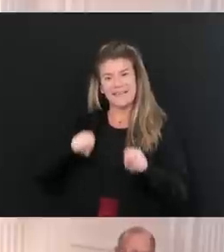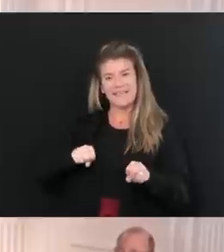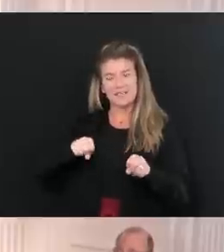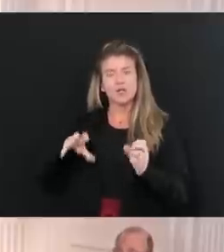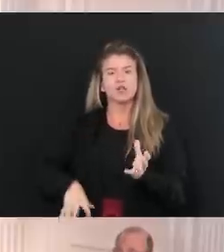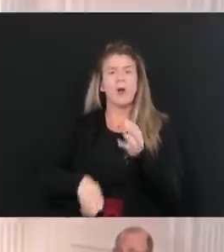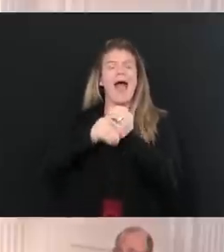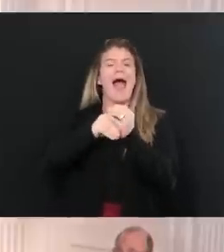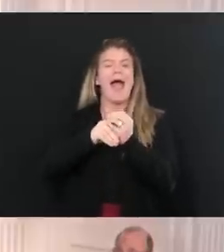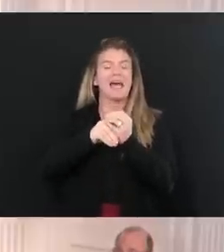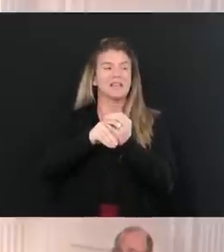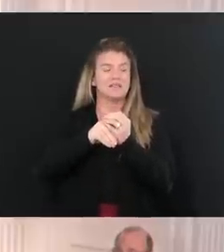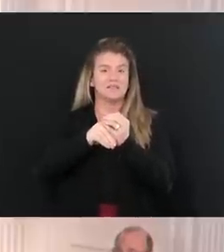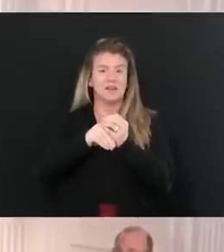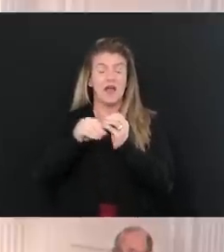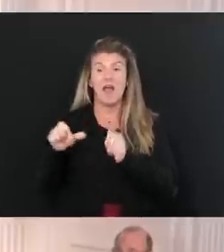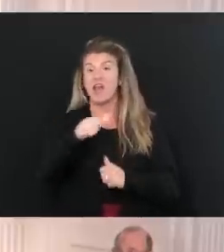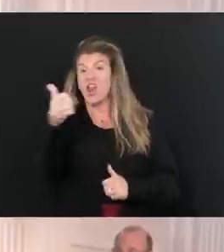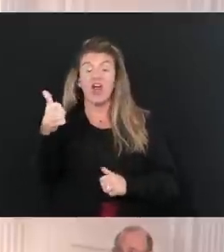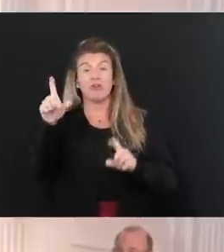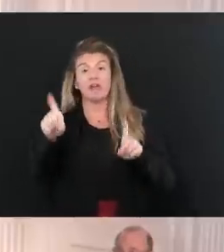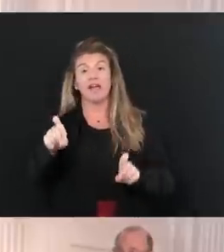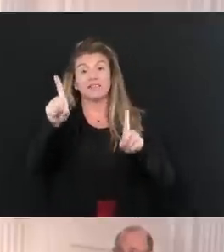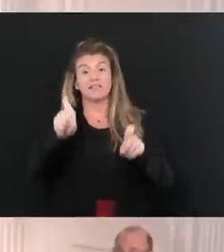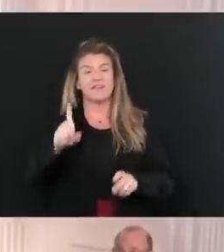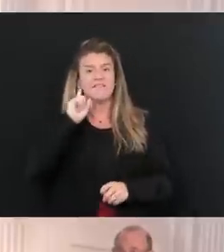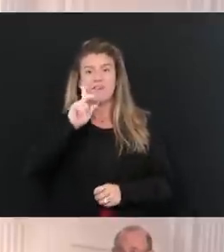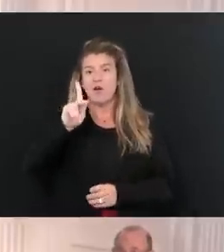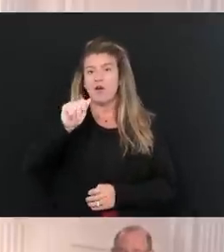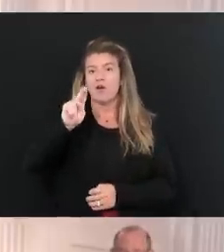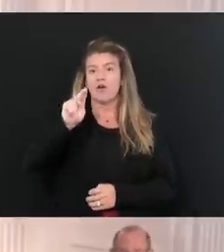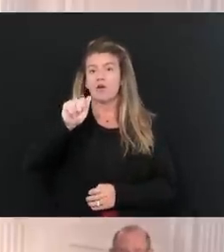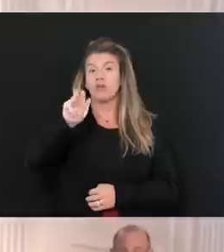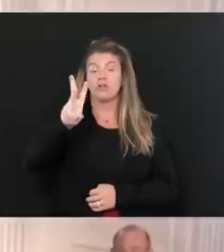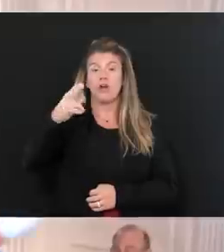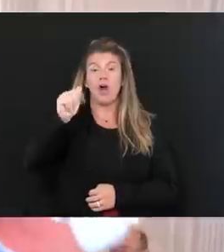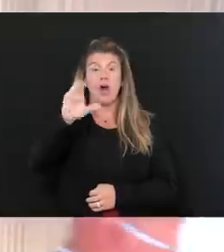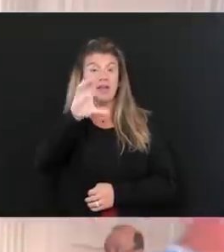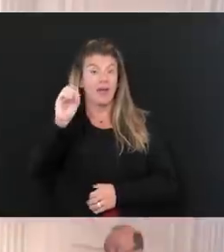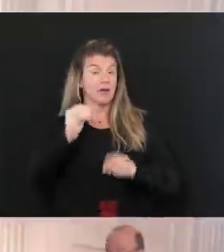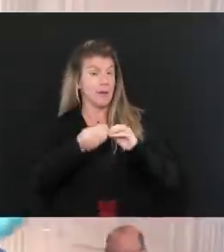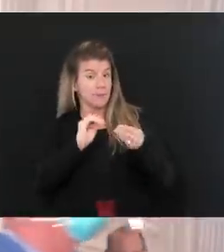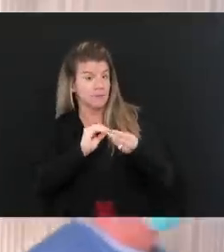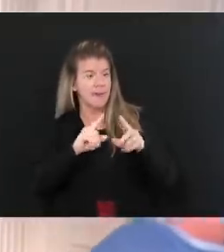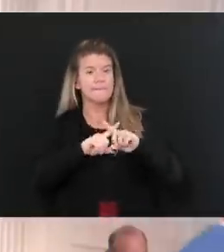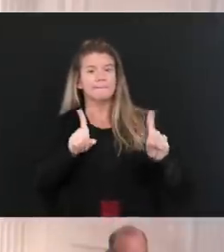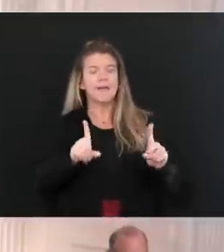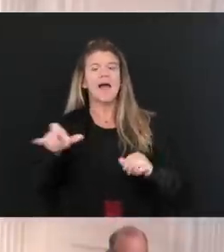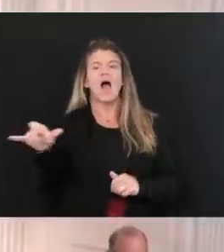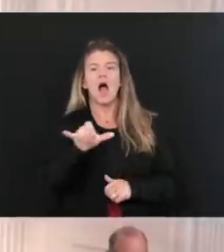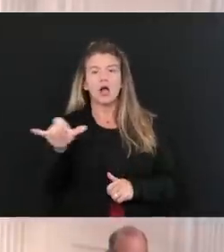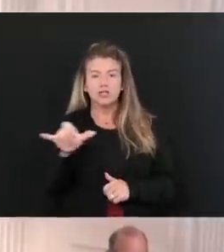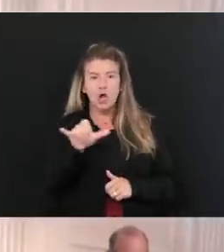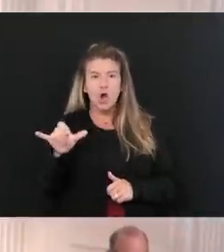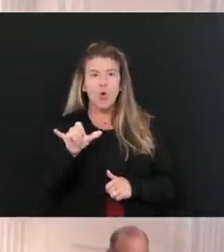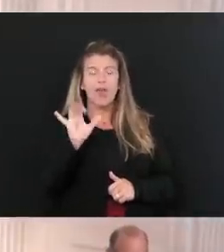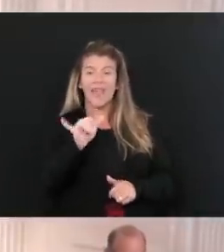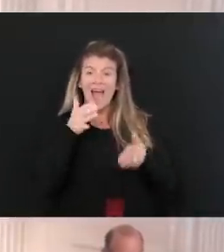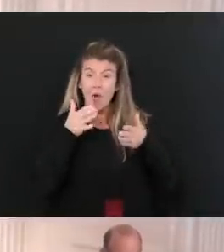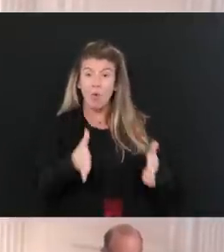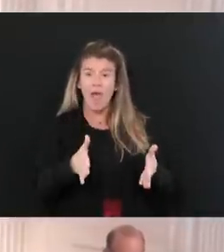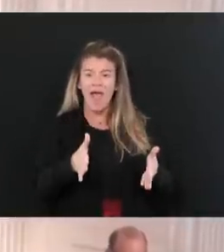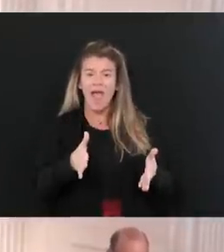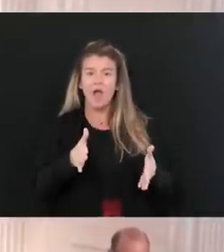another test to the Kanawha County numbers, but also a way to make sure that we are